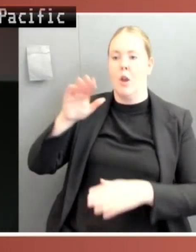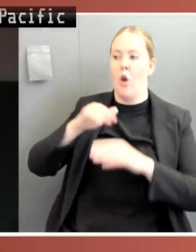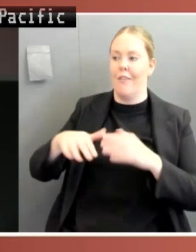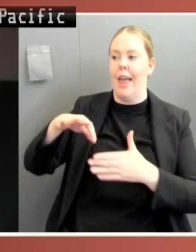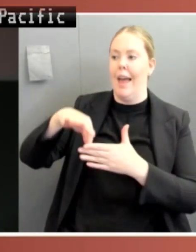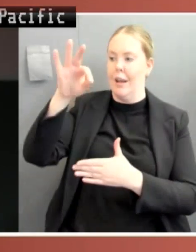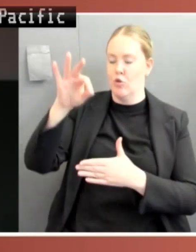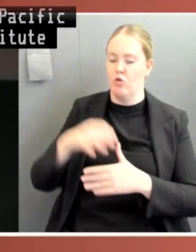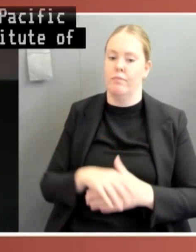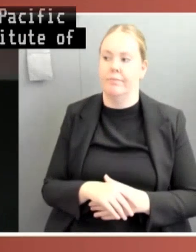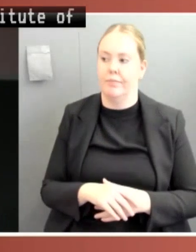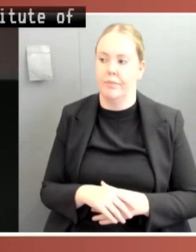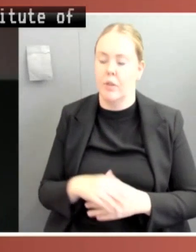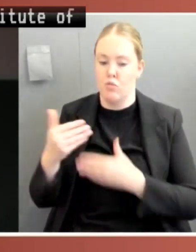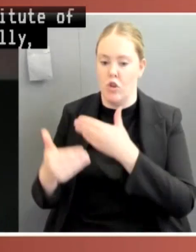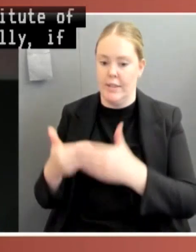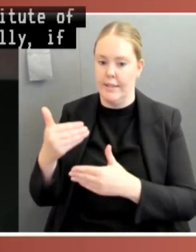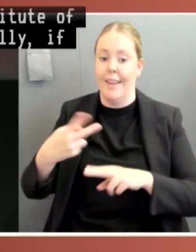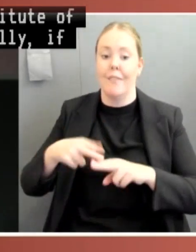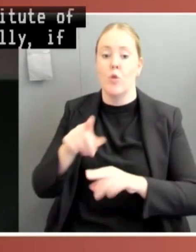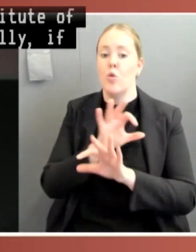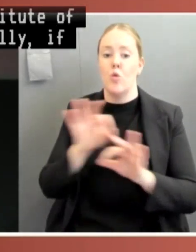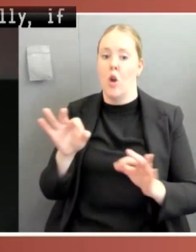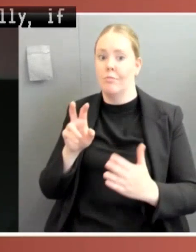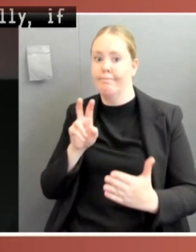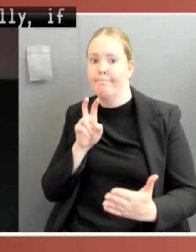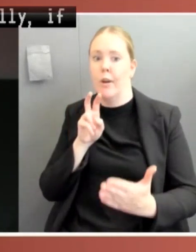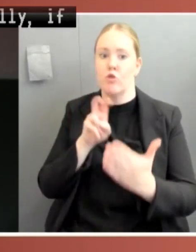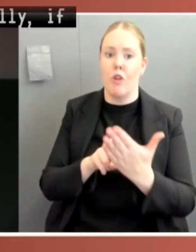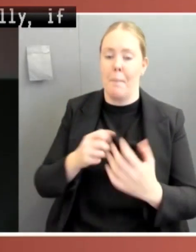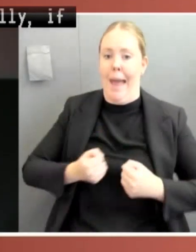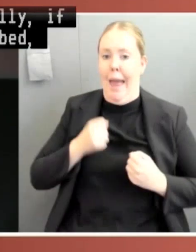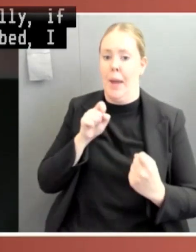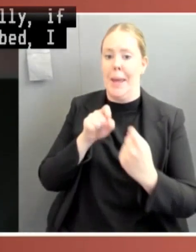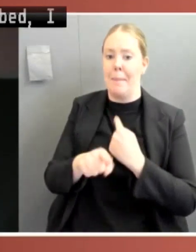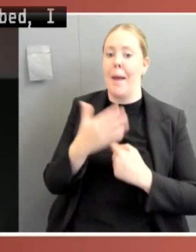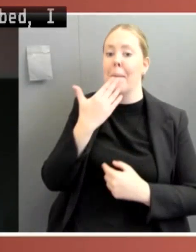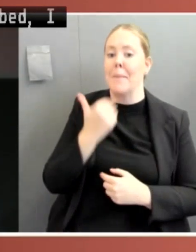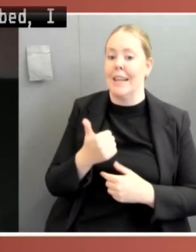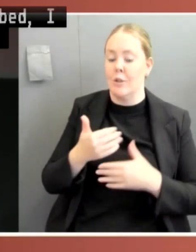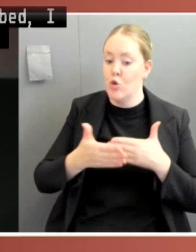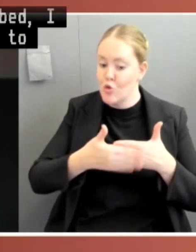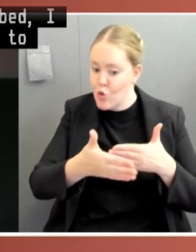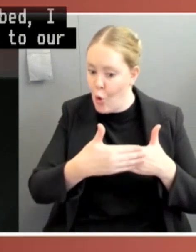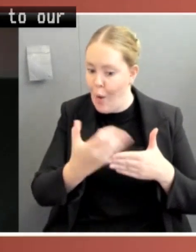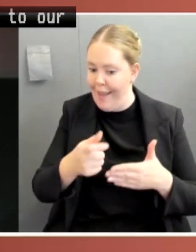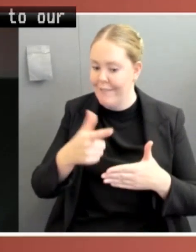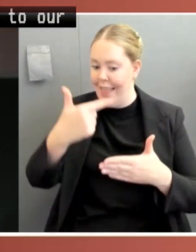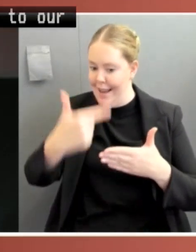subscribed can I encourage you to sign up to our email subscriber list there's a list at the door or you can email us at research.sen